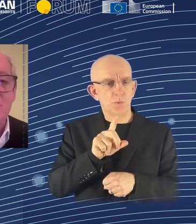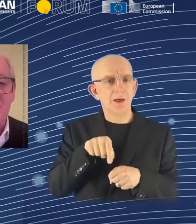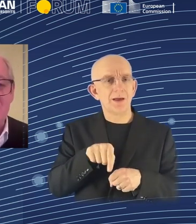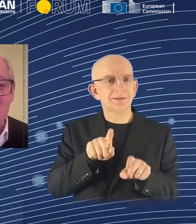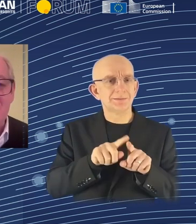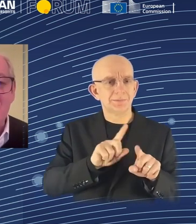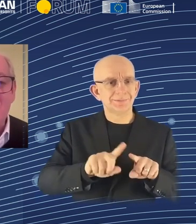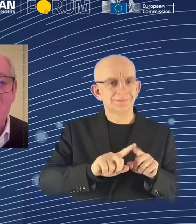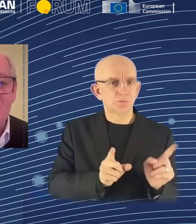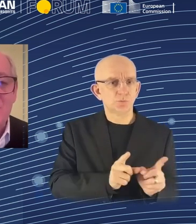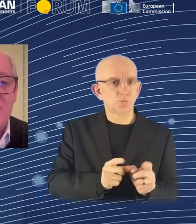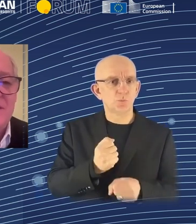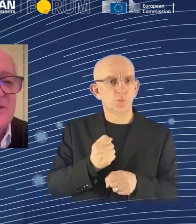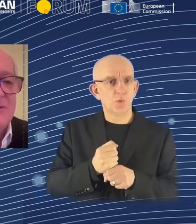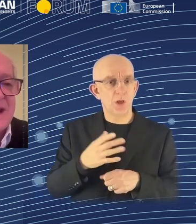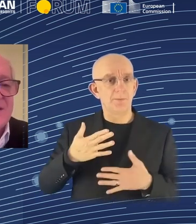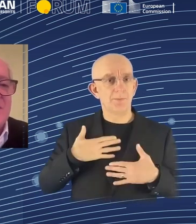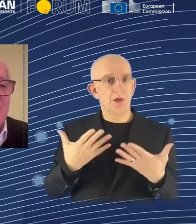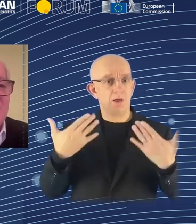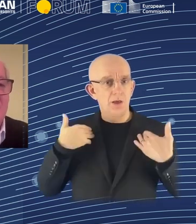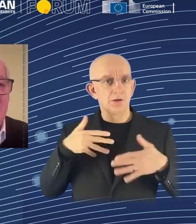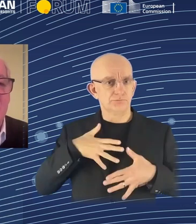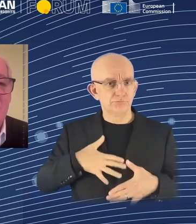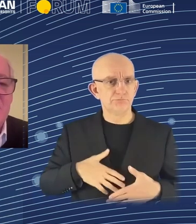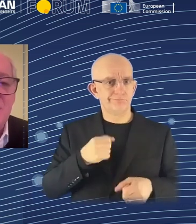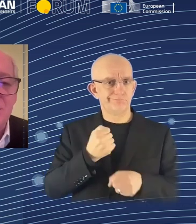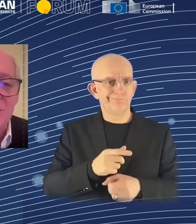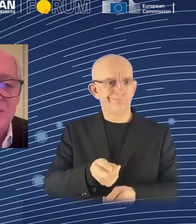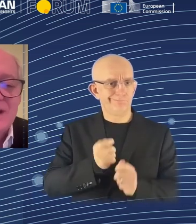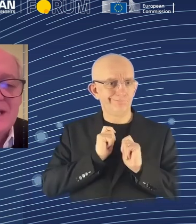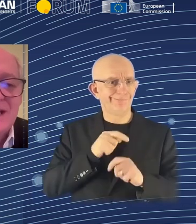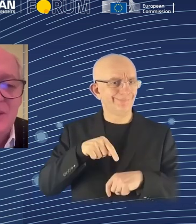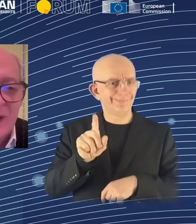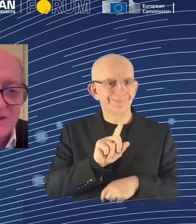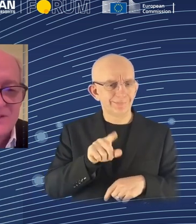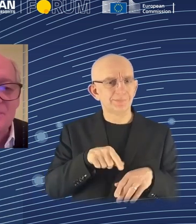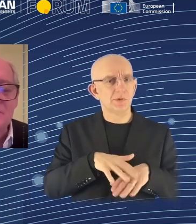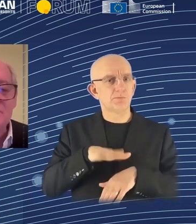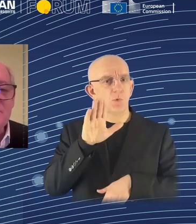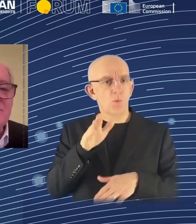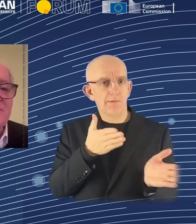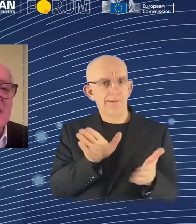labor productivity also tends to raise the demand for labor and thus employment and wages.